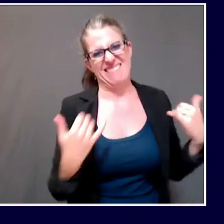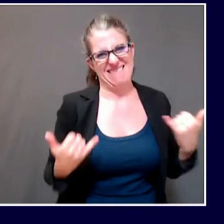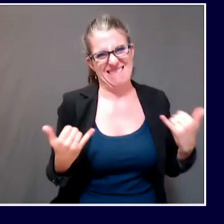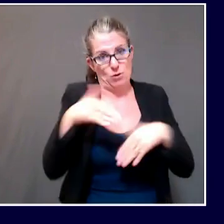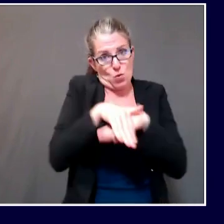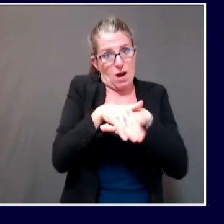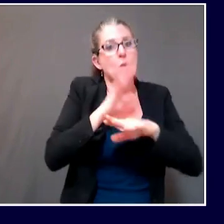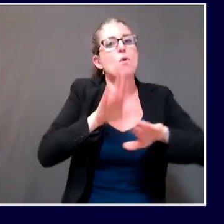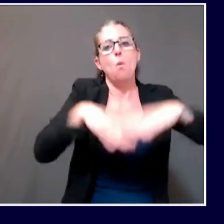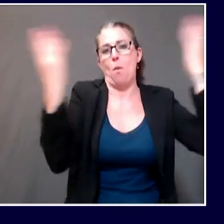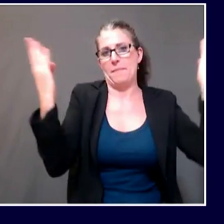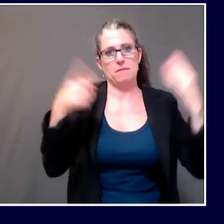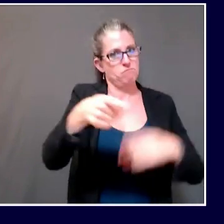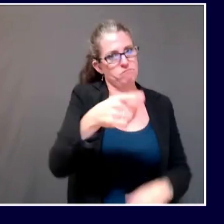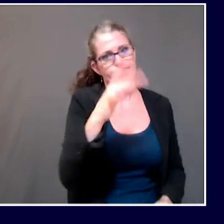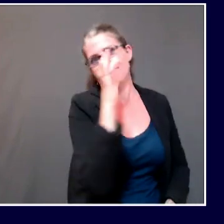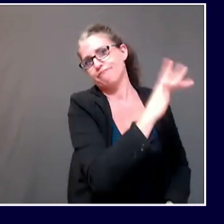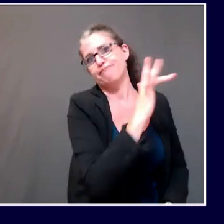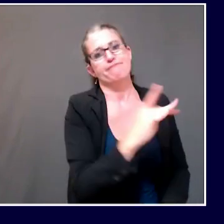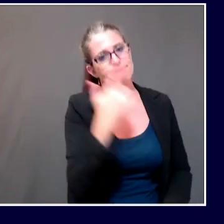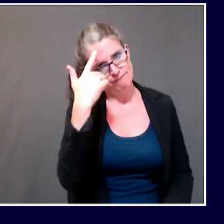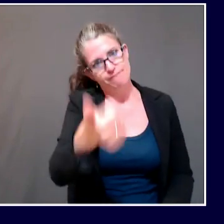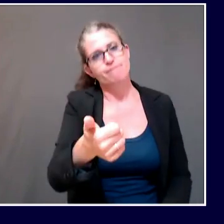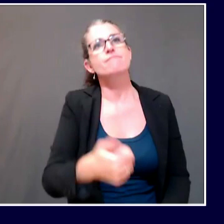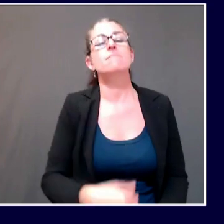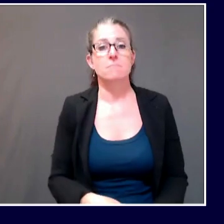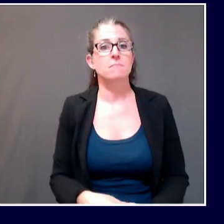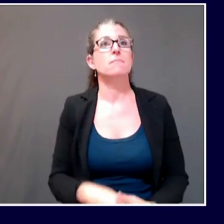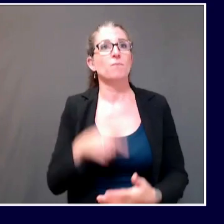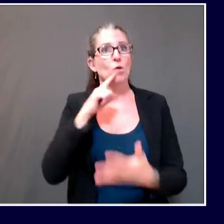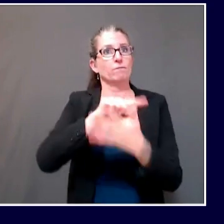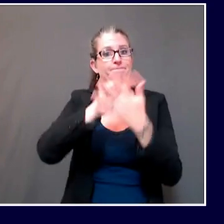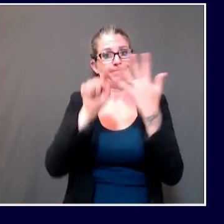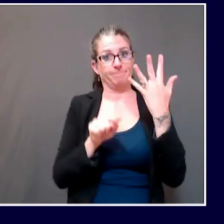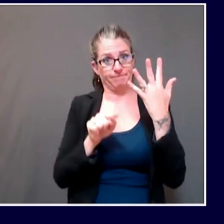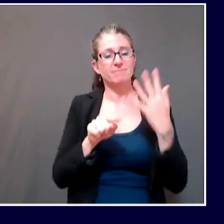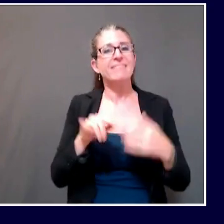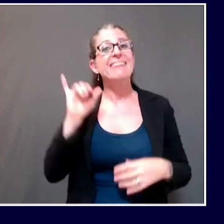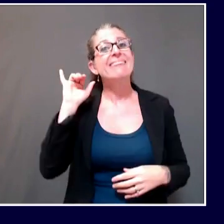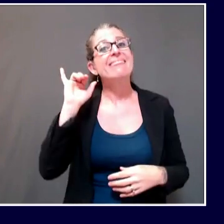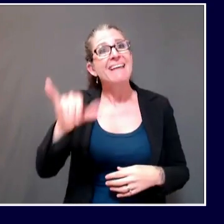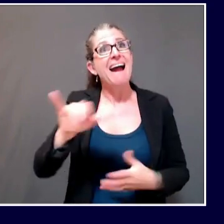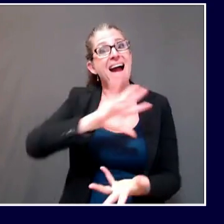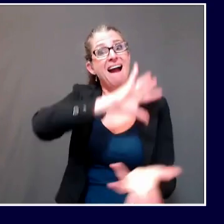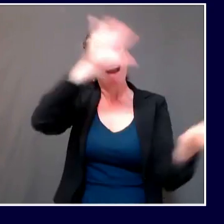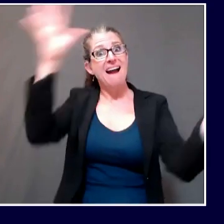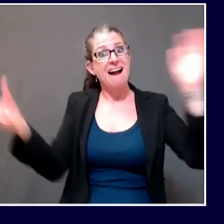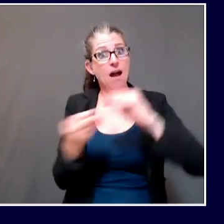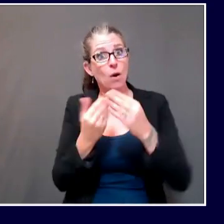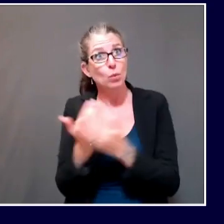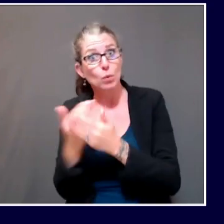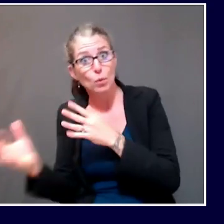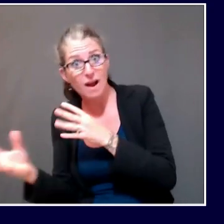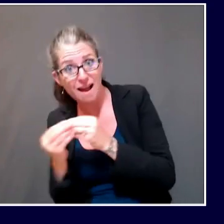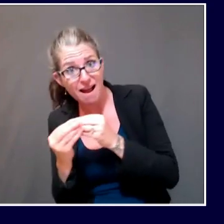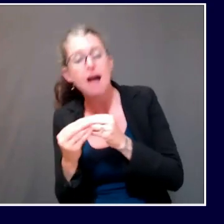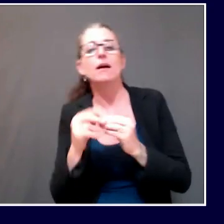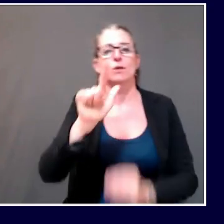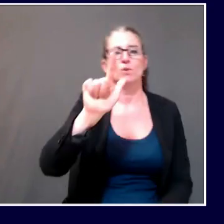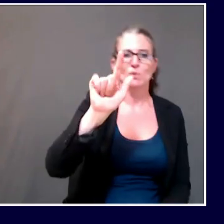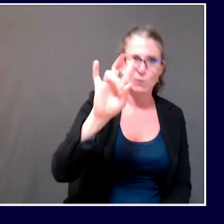Altogether, this brings the statewide total of Swab & Send locations to 27, ensuring that approximately 90% of residents